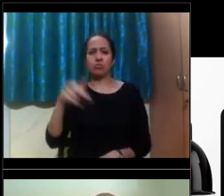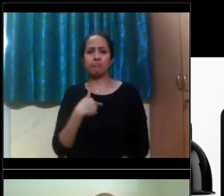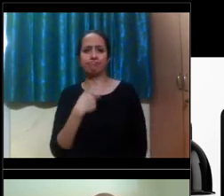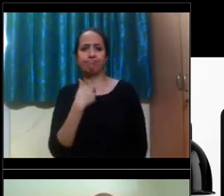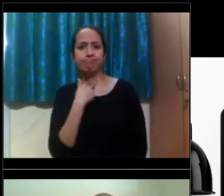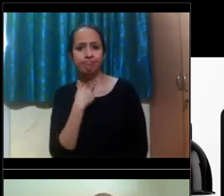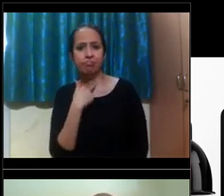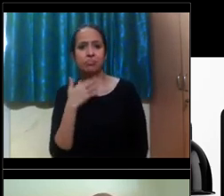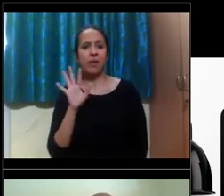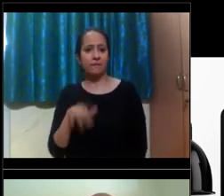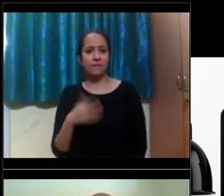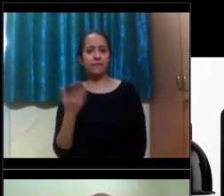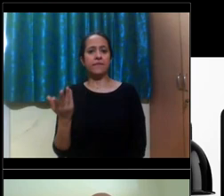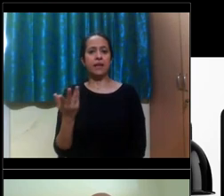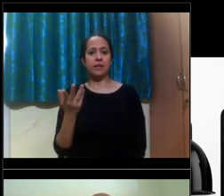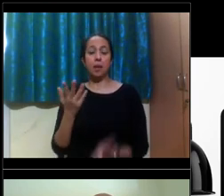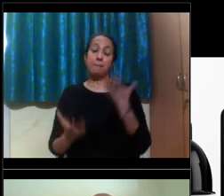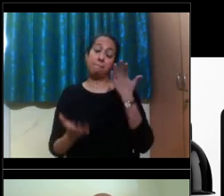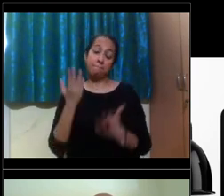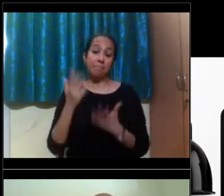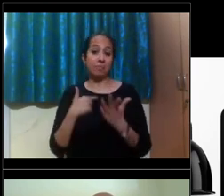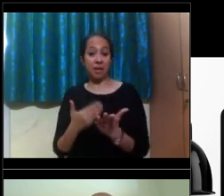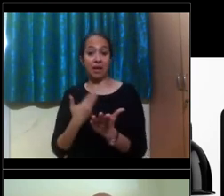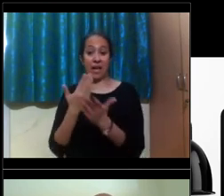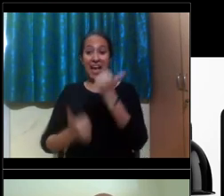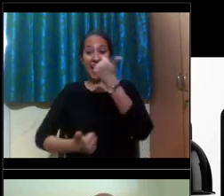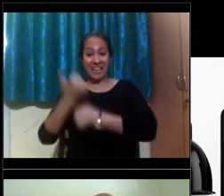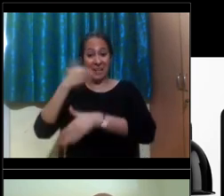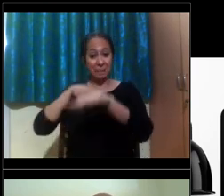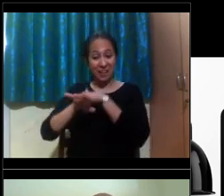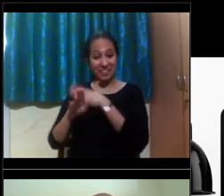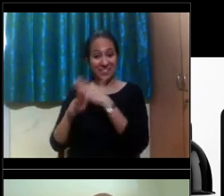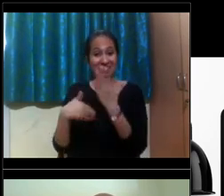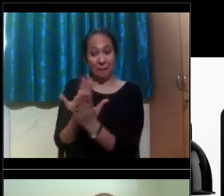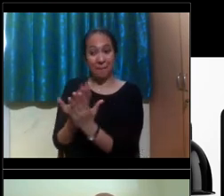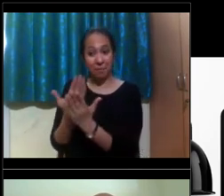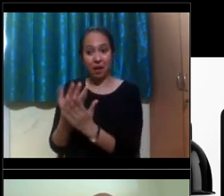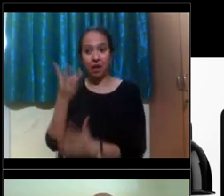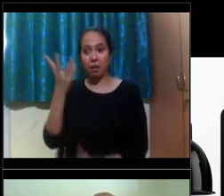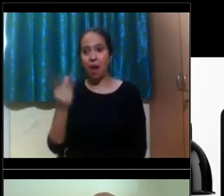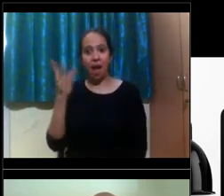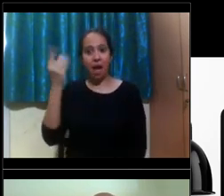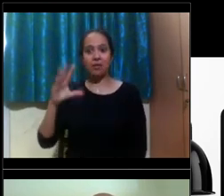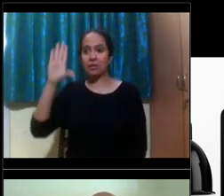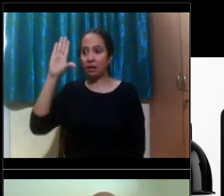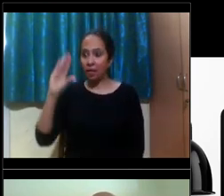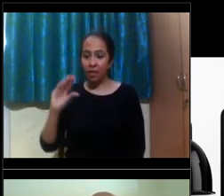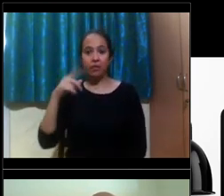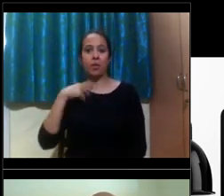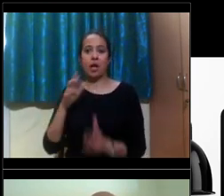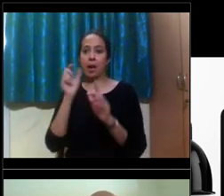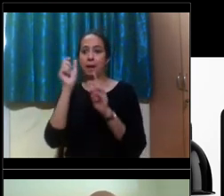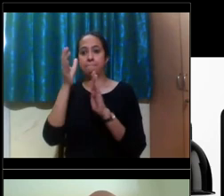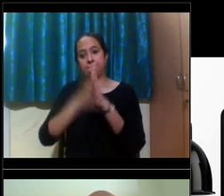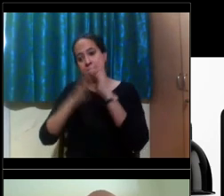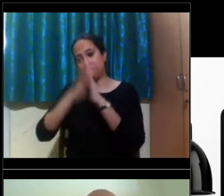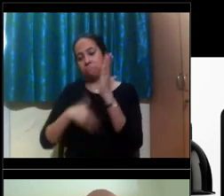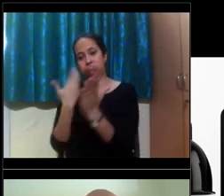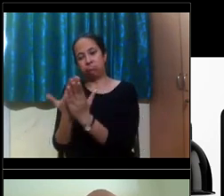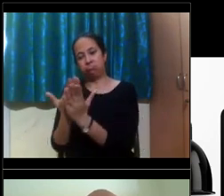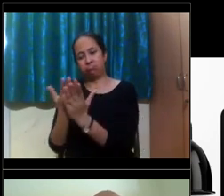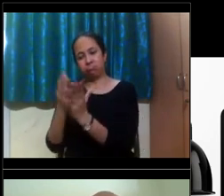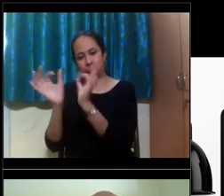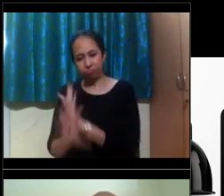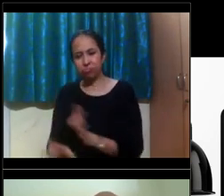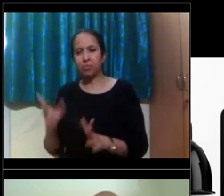trouble with is that maybe the entrance exam or this board wants to have recent documentation that might be within the past